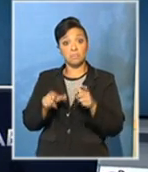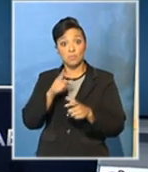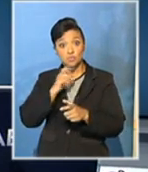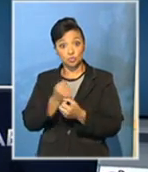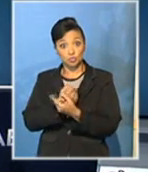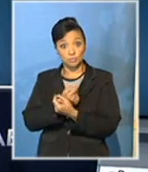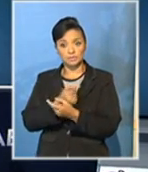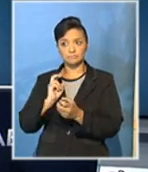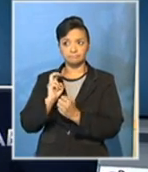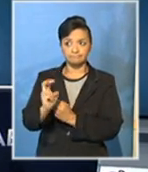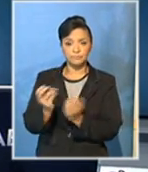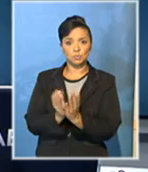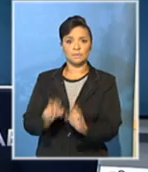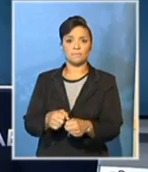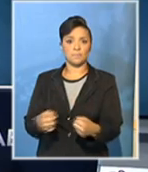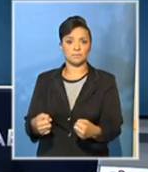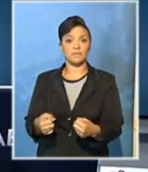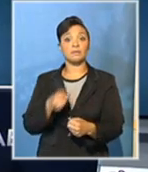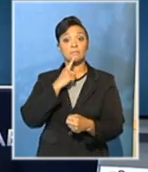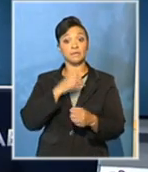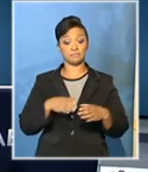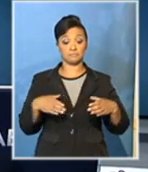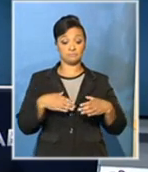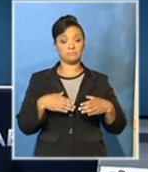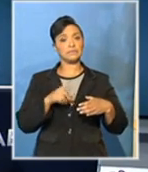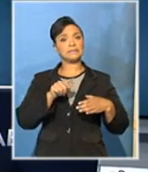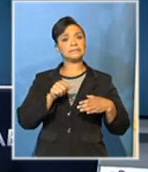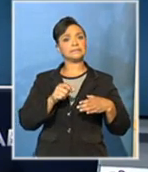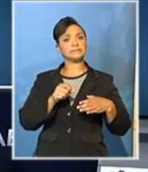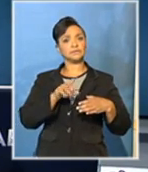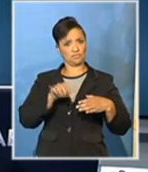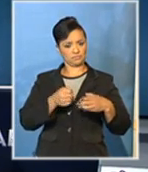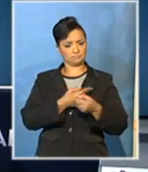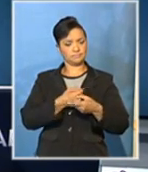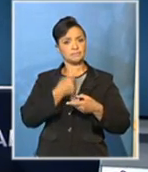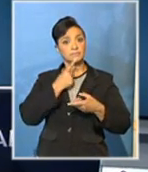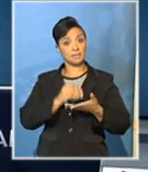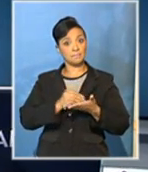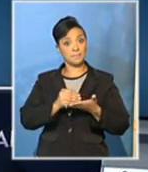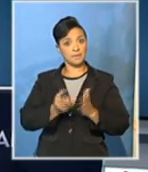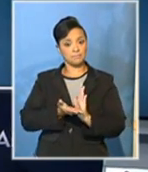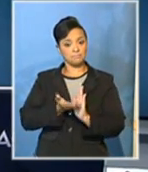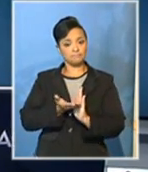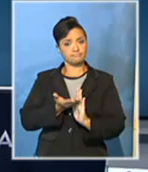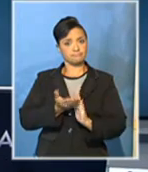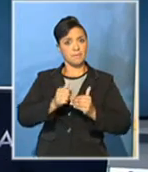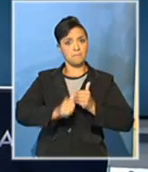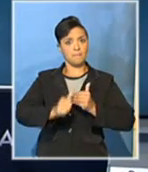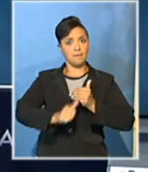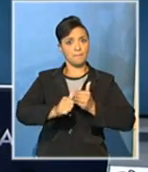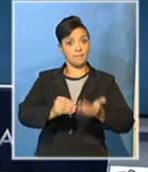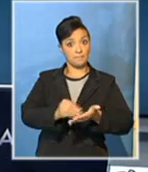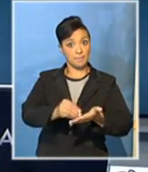South African taxi finance holdings over what it said was high interest charges on vehicle